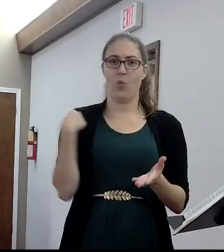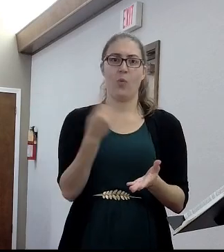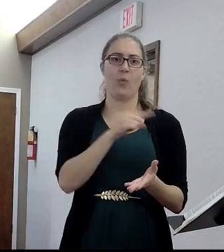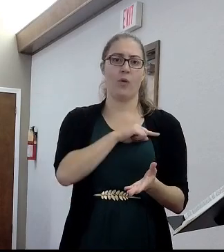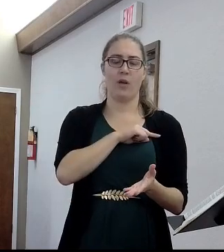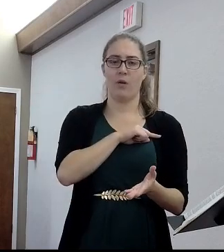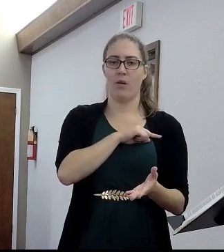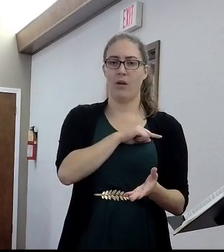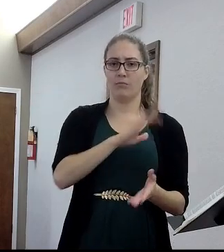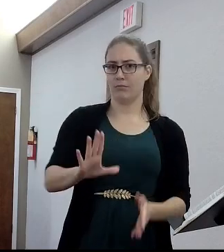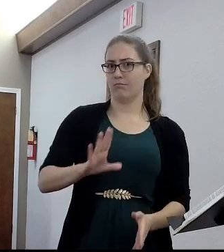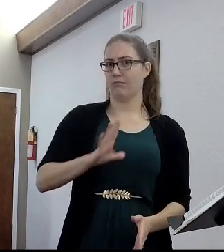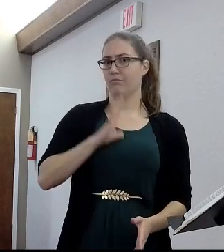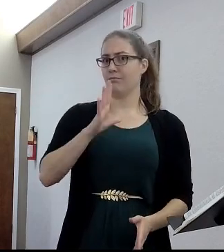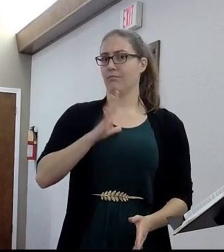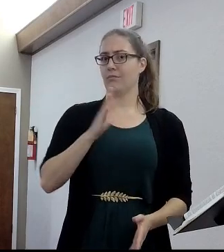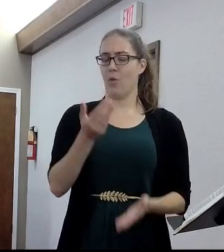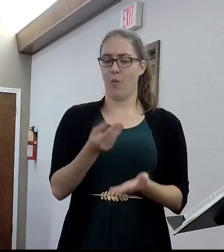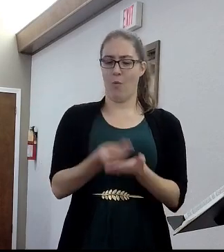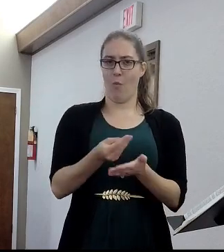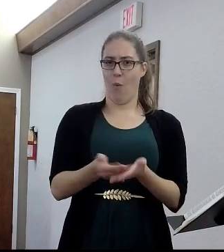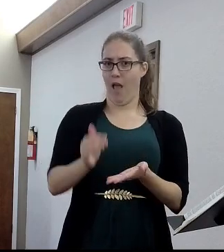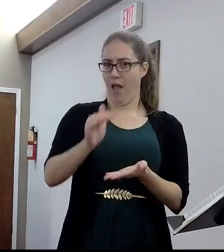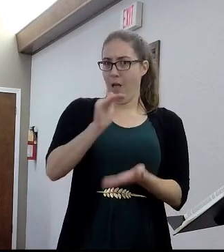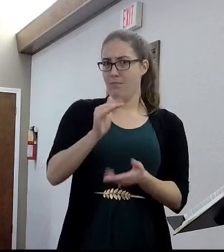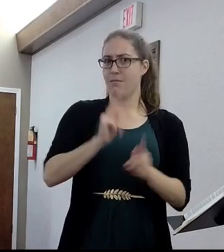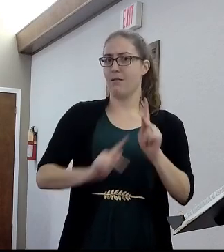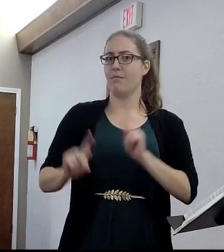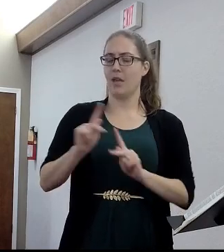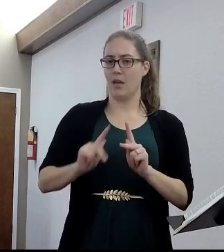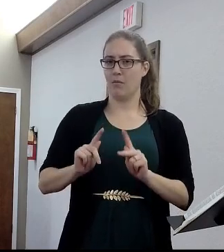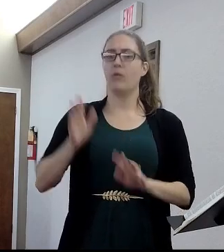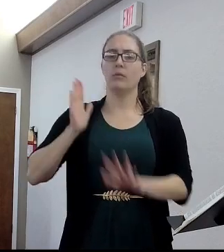of wealthy people in this time period.